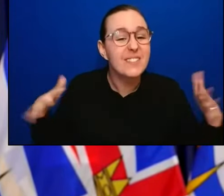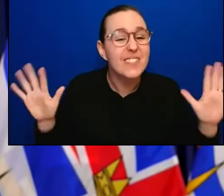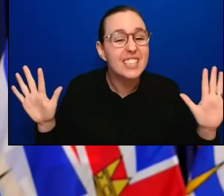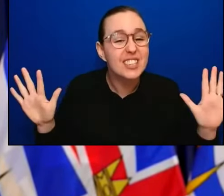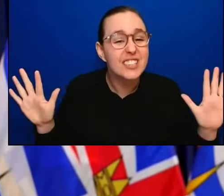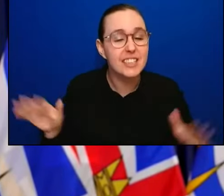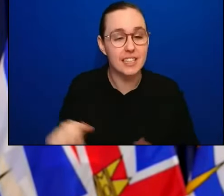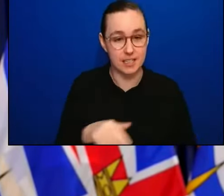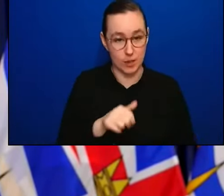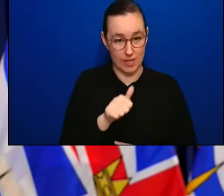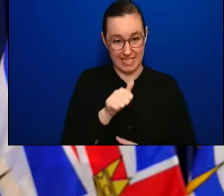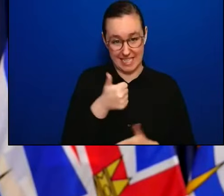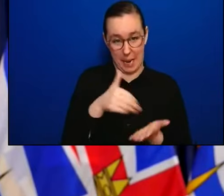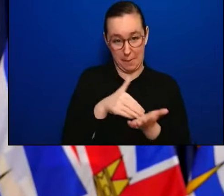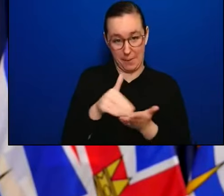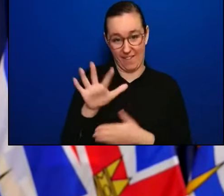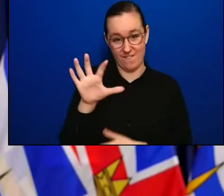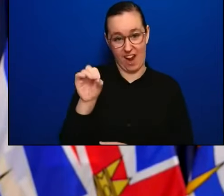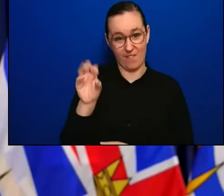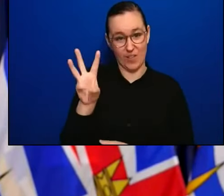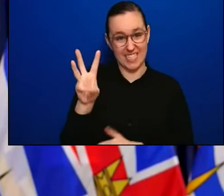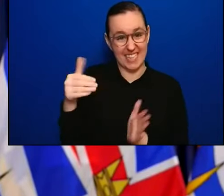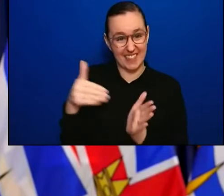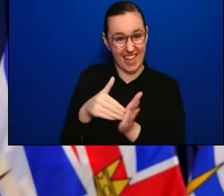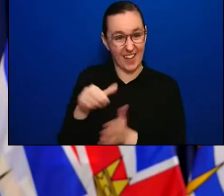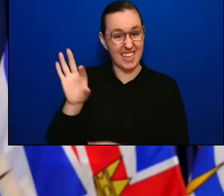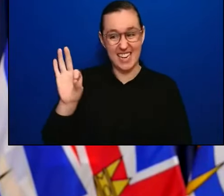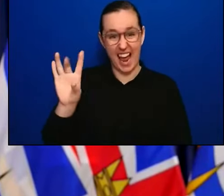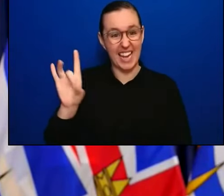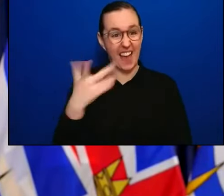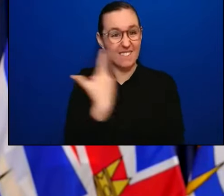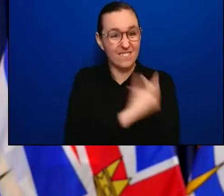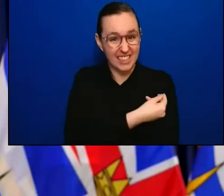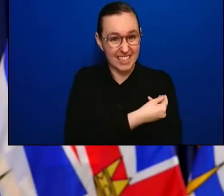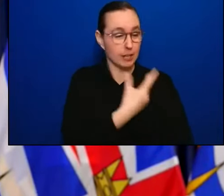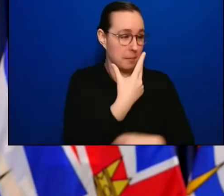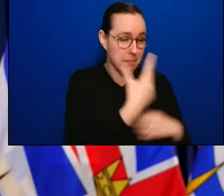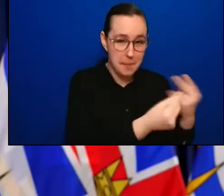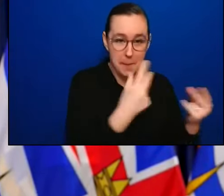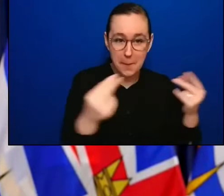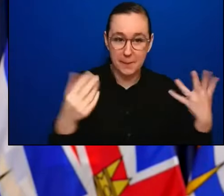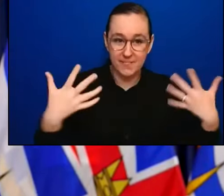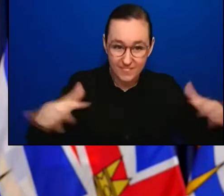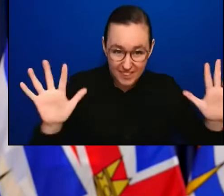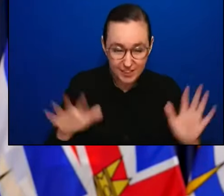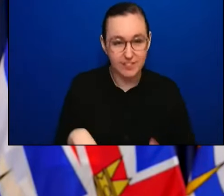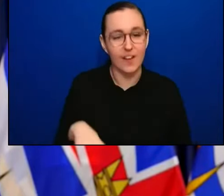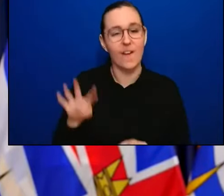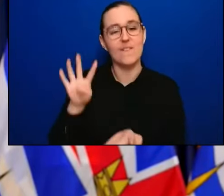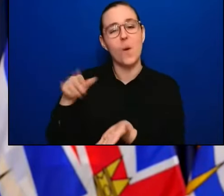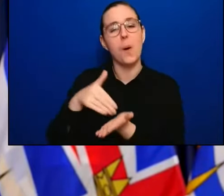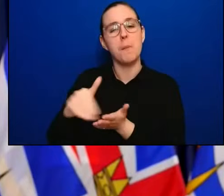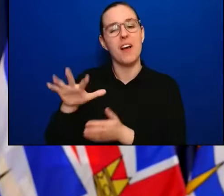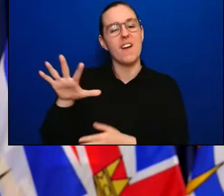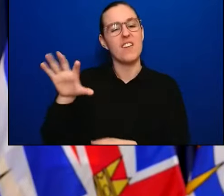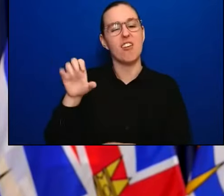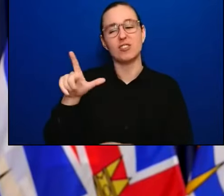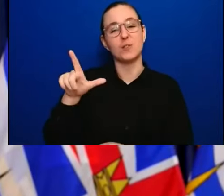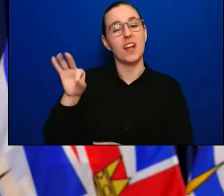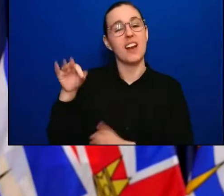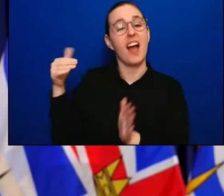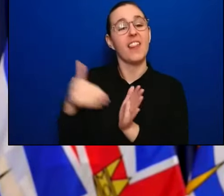vaccines administered. 4,529,770 first doses. 4